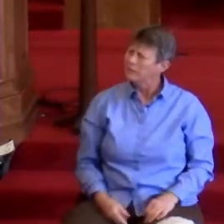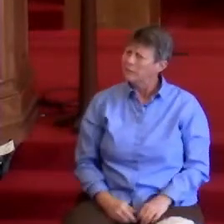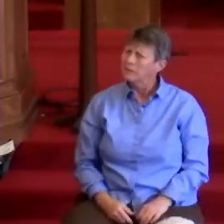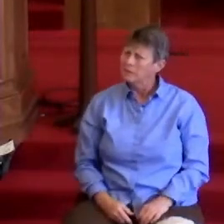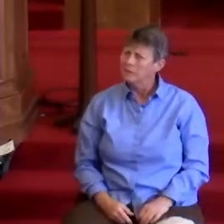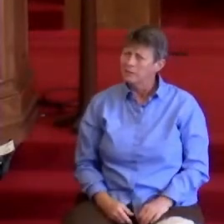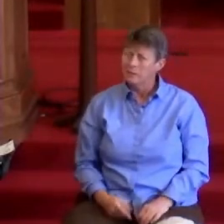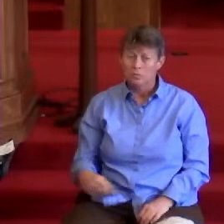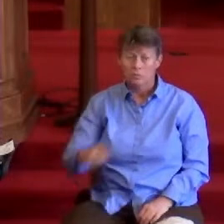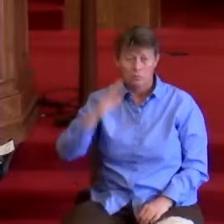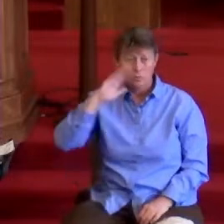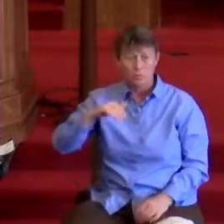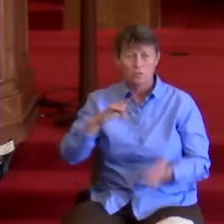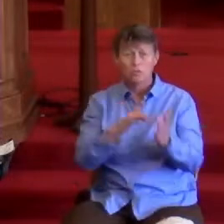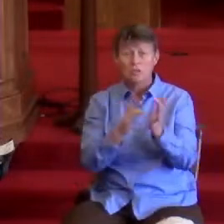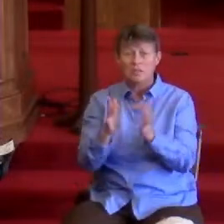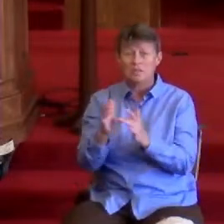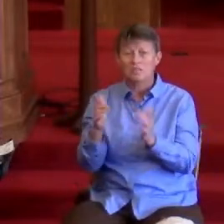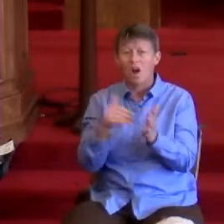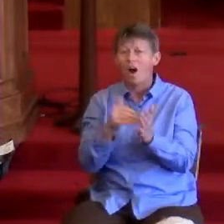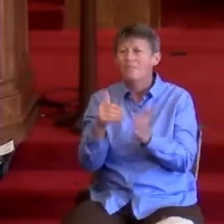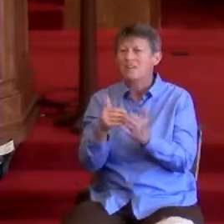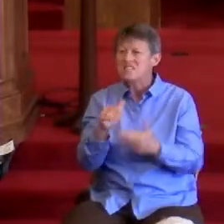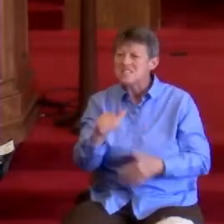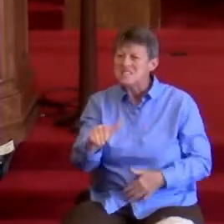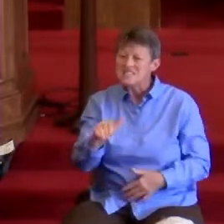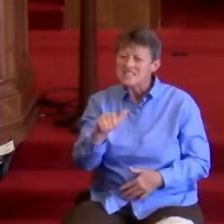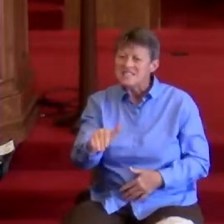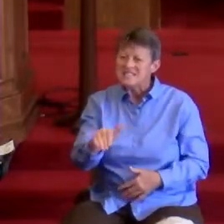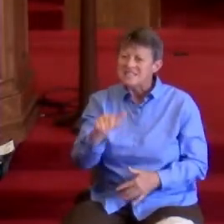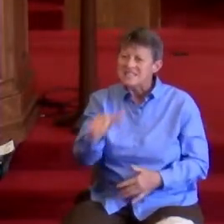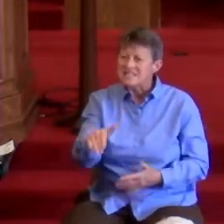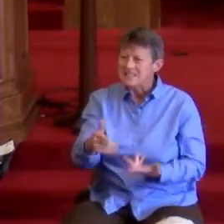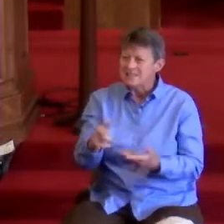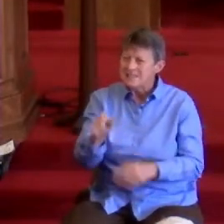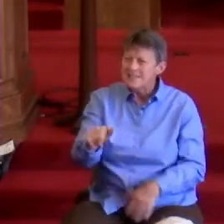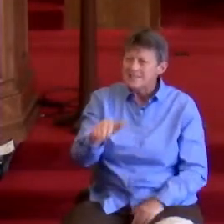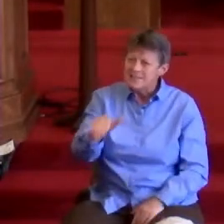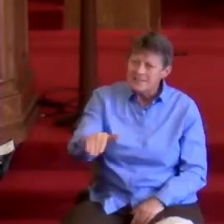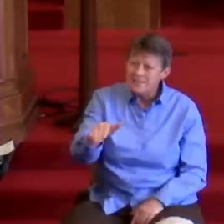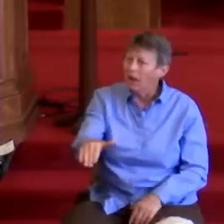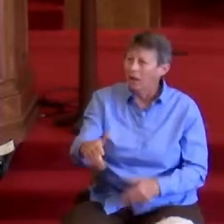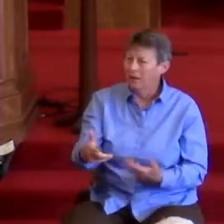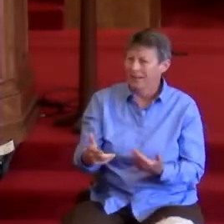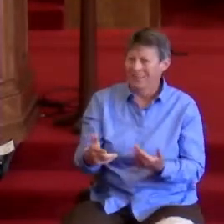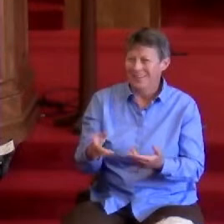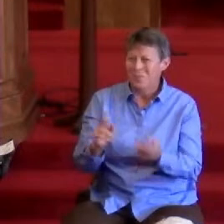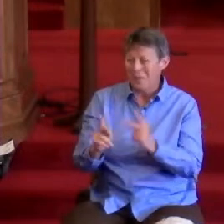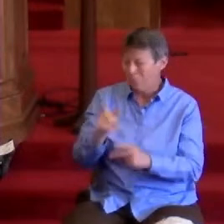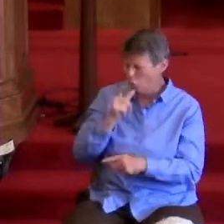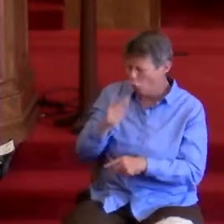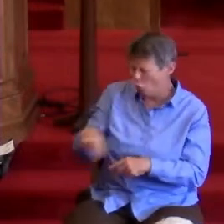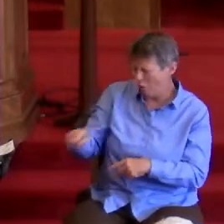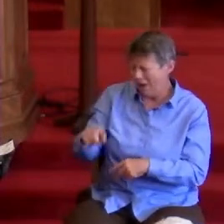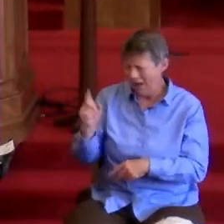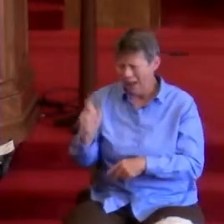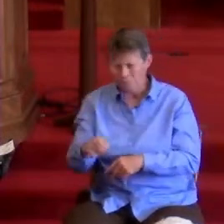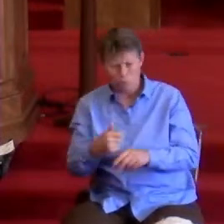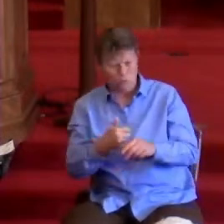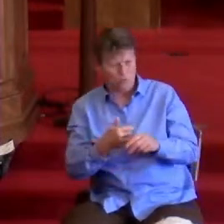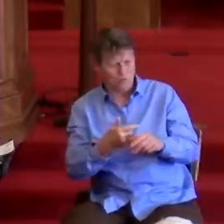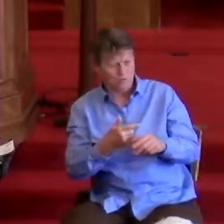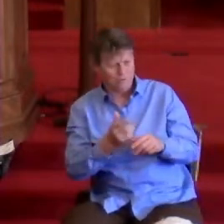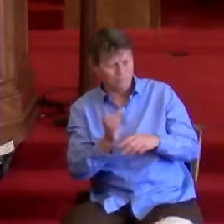As you know, Jesus was often provocative, getting under the skin, especially of the ones tasked with enforcing purity